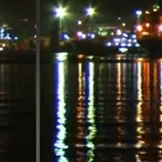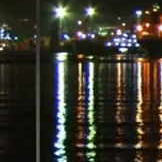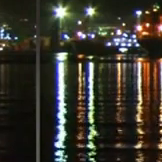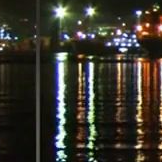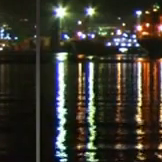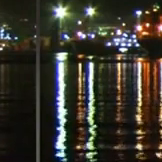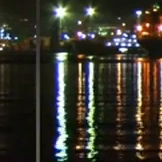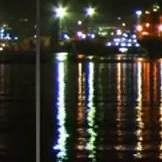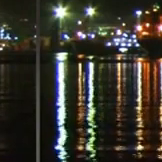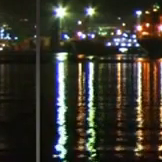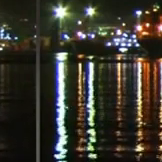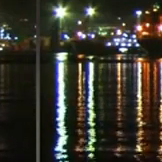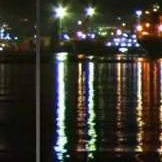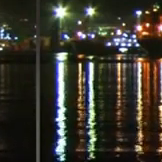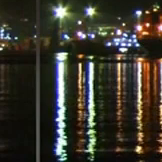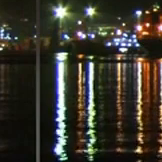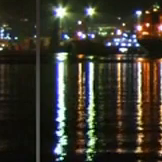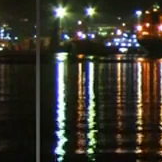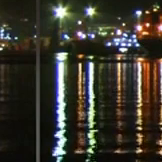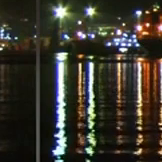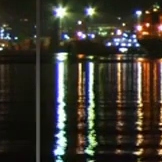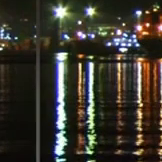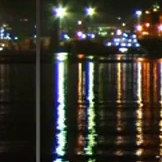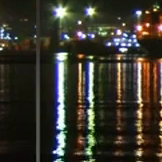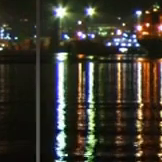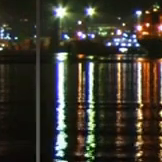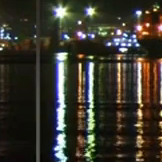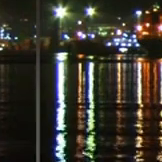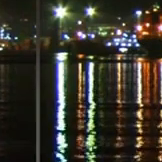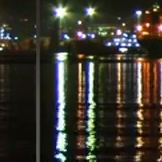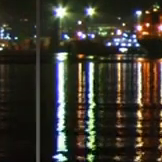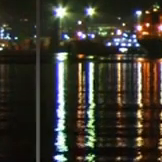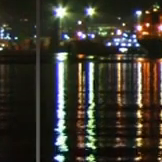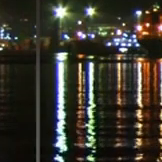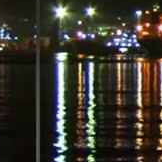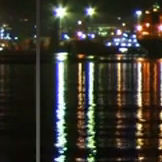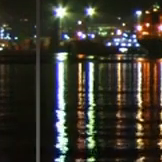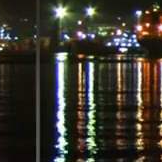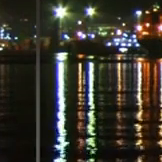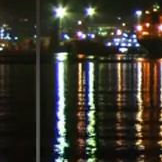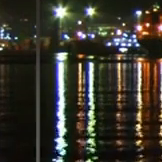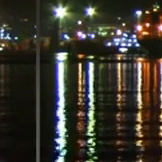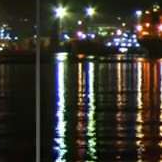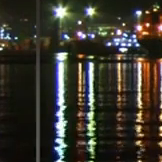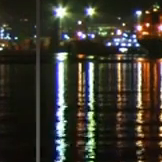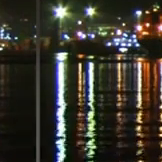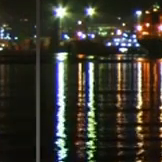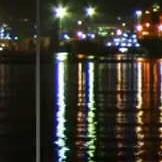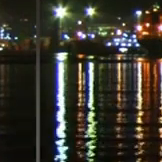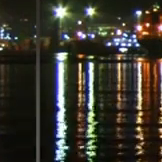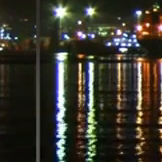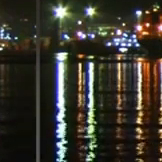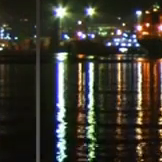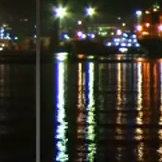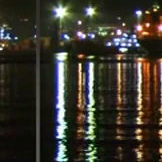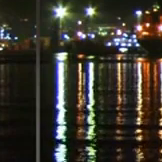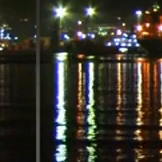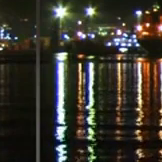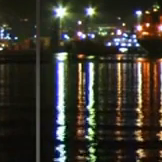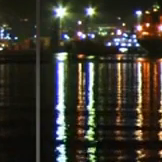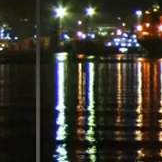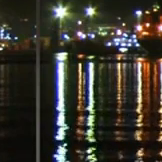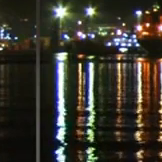they will continue normal operations. According to the Reserve Bank of Fiji, liquidity level is at around $956